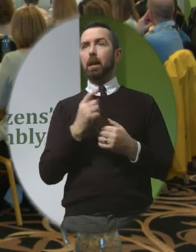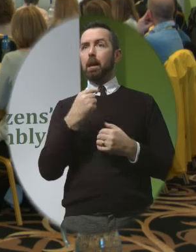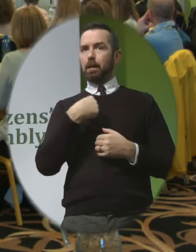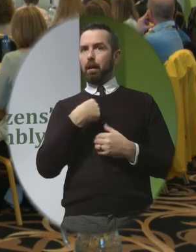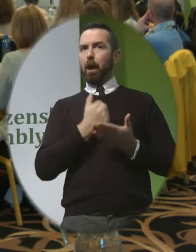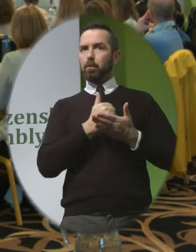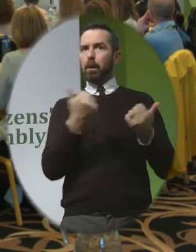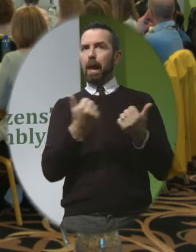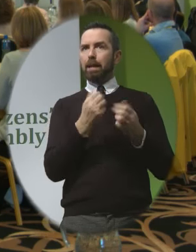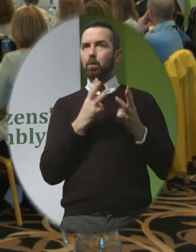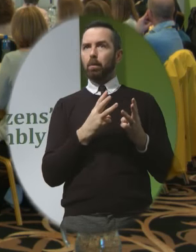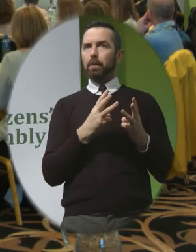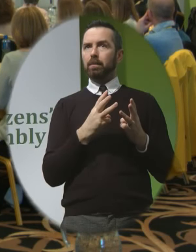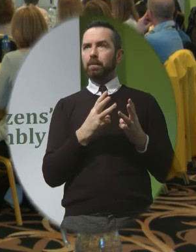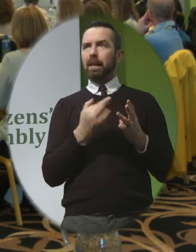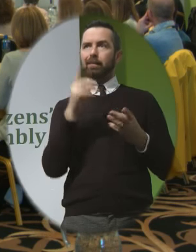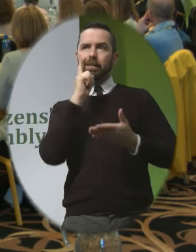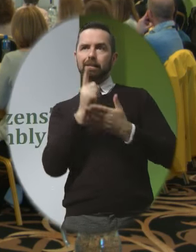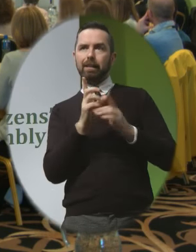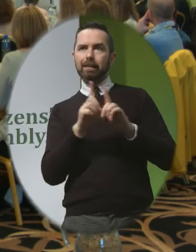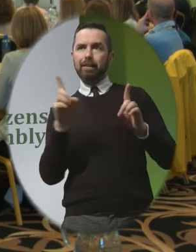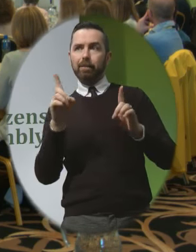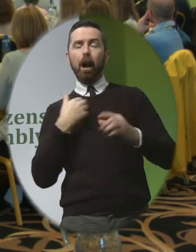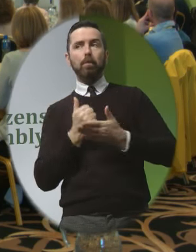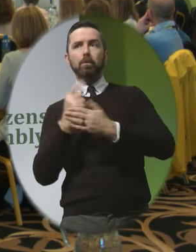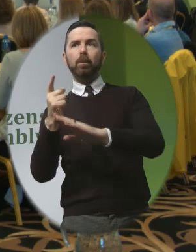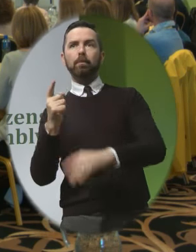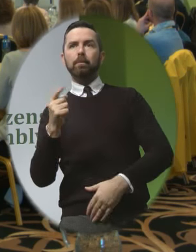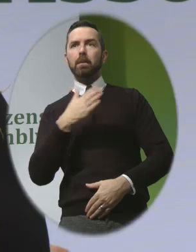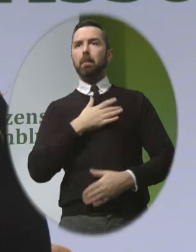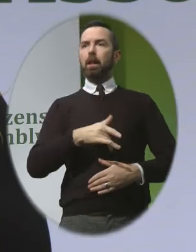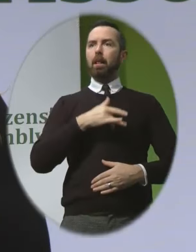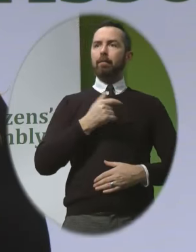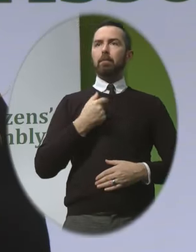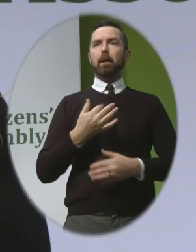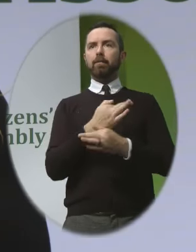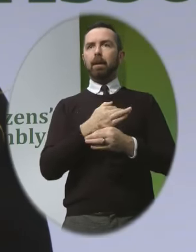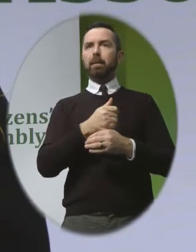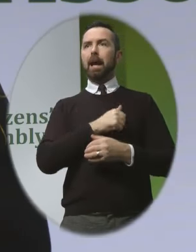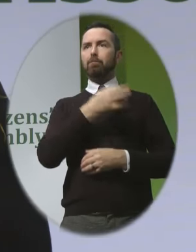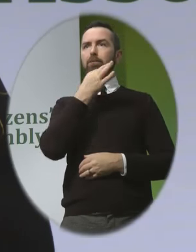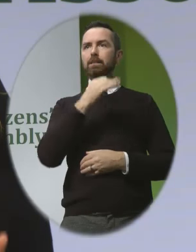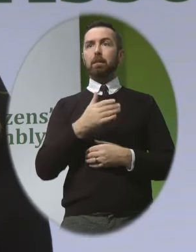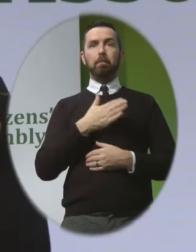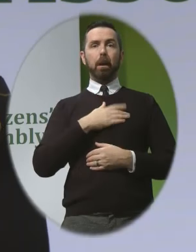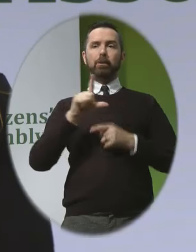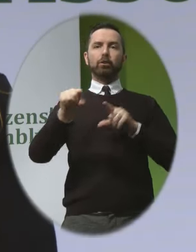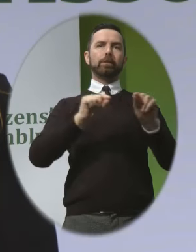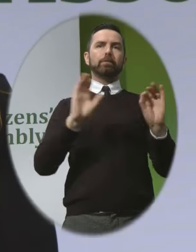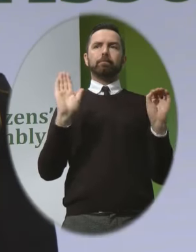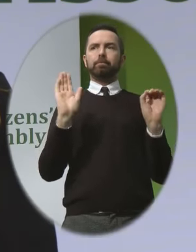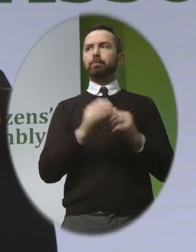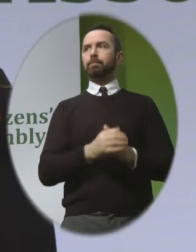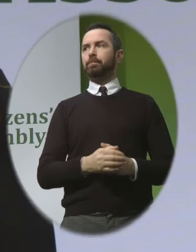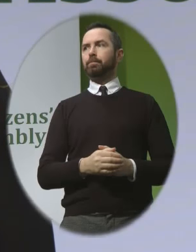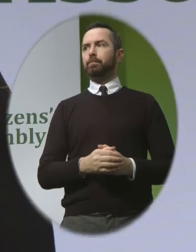any other family in making a different choice it is my life and my family at risk and my call and only mine to make